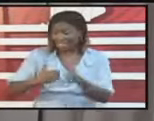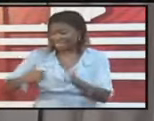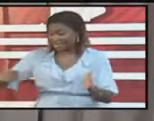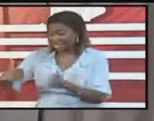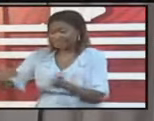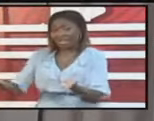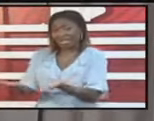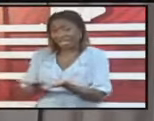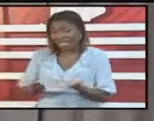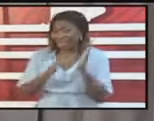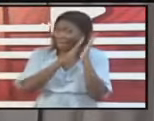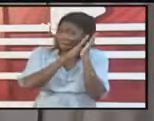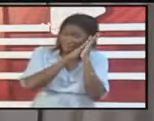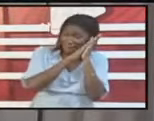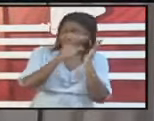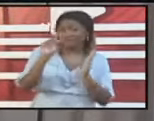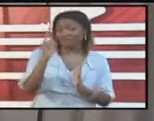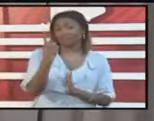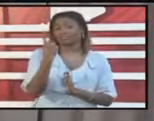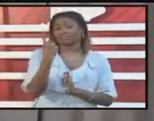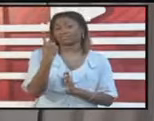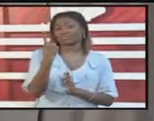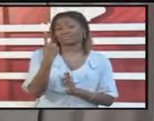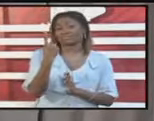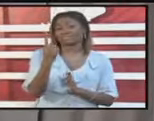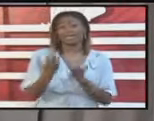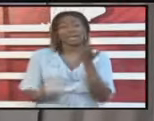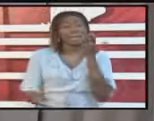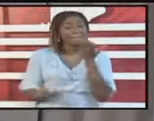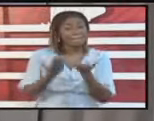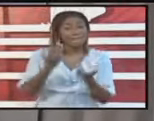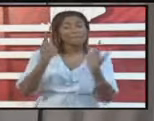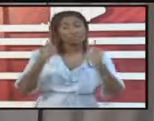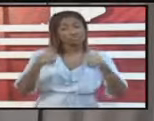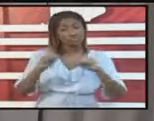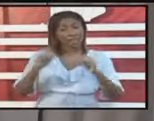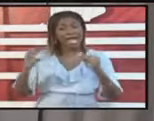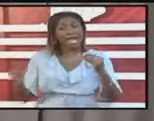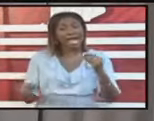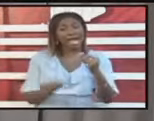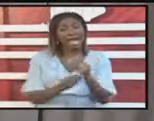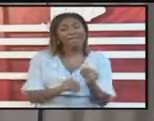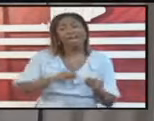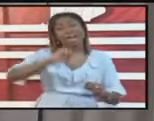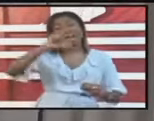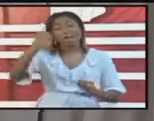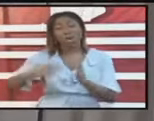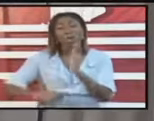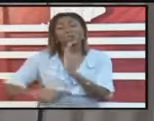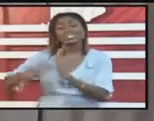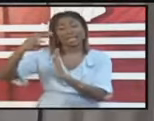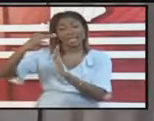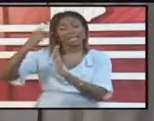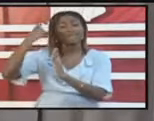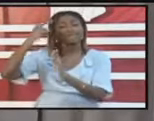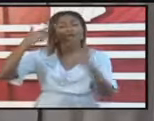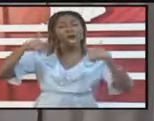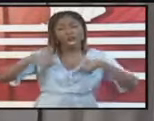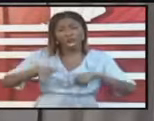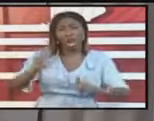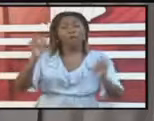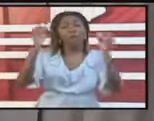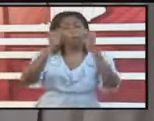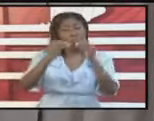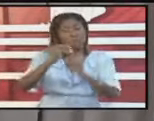Ministry of Health, at adding an additional state supervised quarantine at a hotel to allow persons,